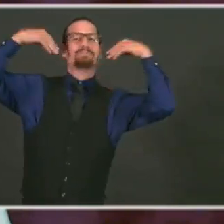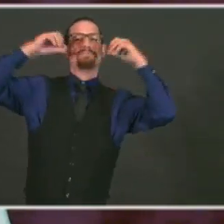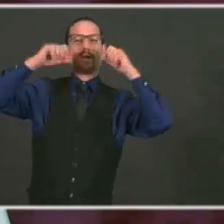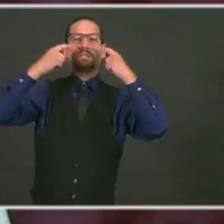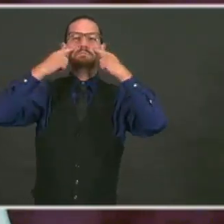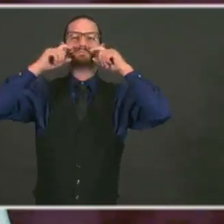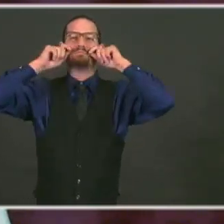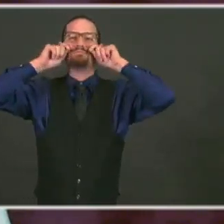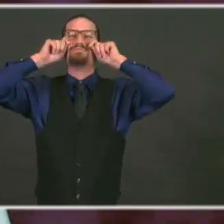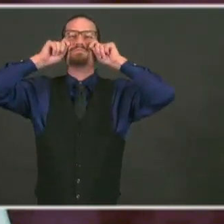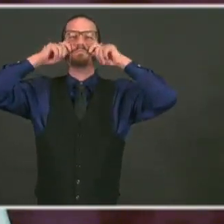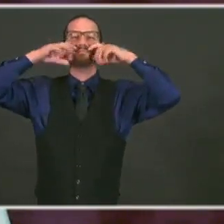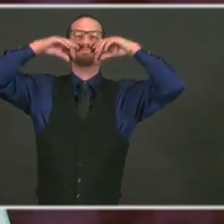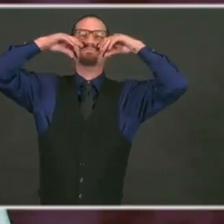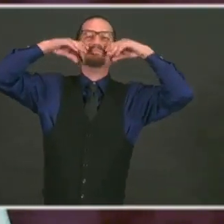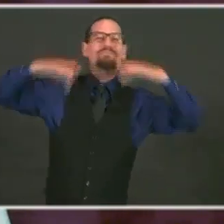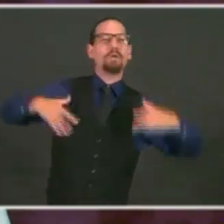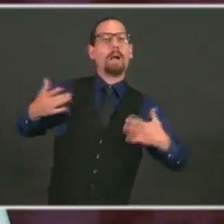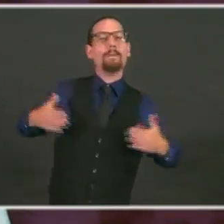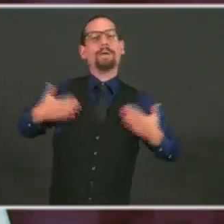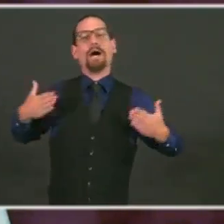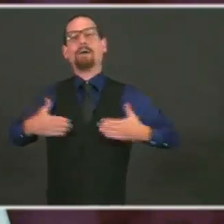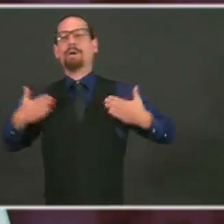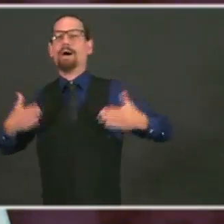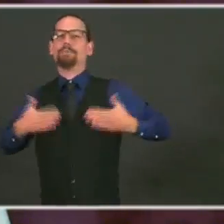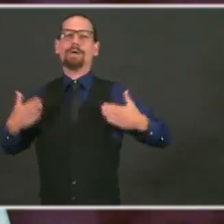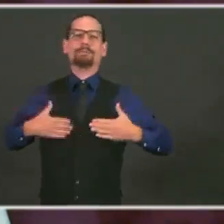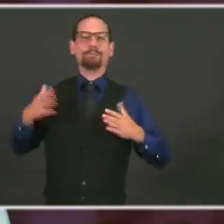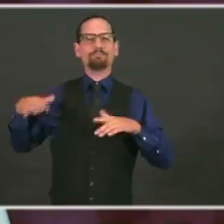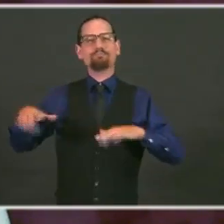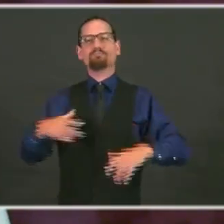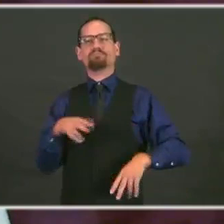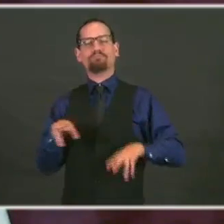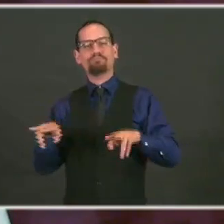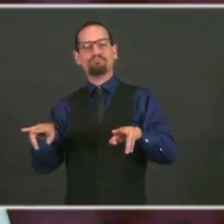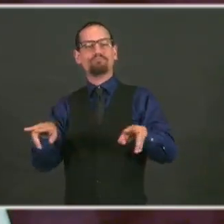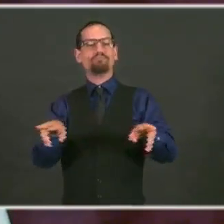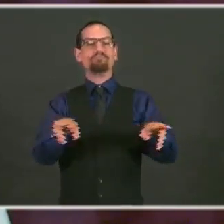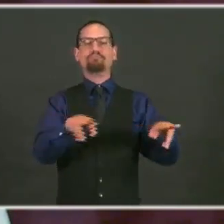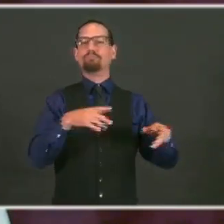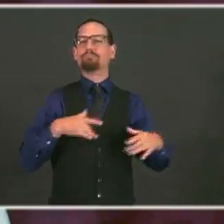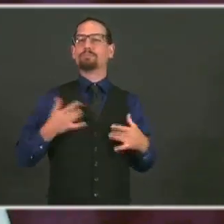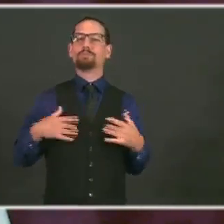superintendents and school leaders and just, you know, seeing how it went.